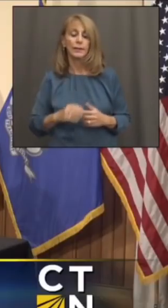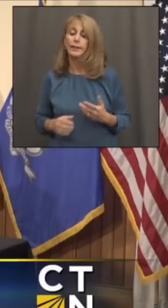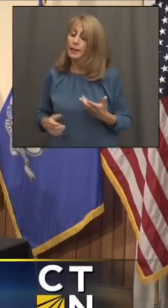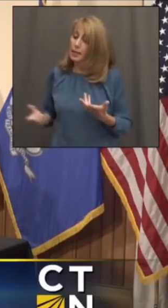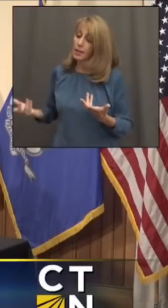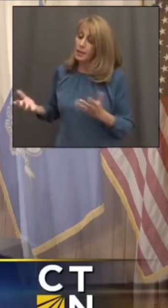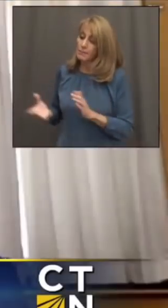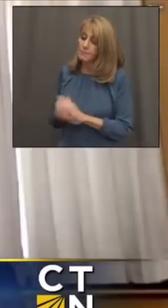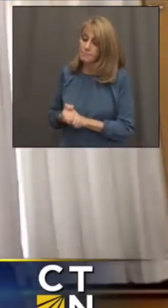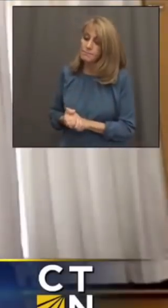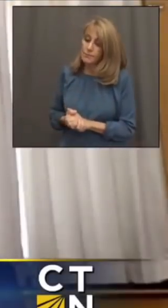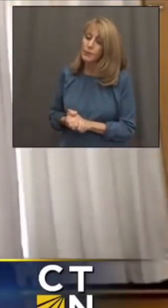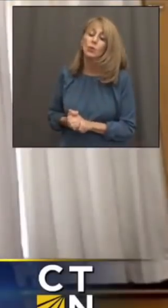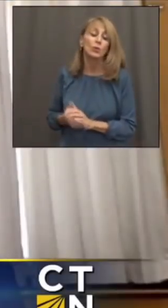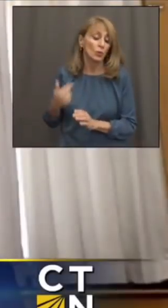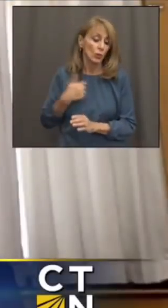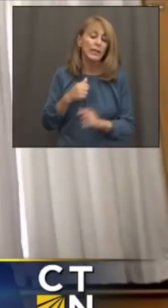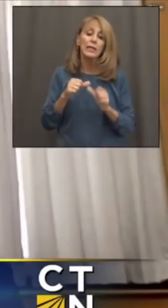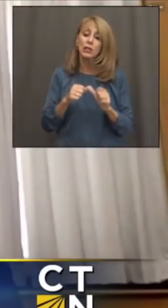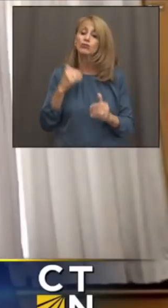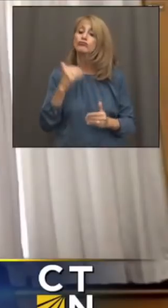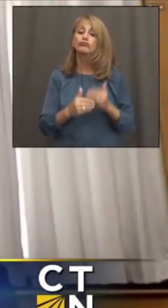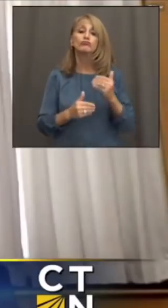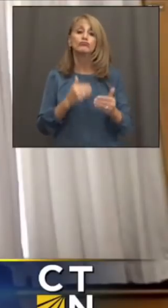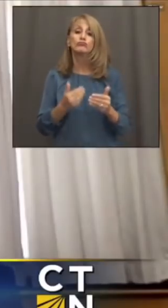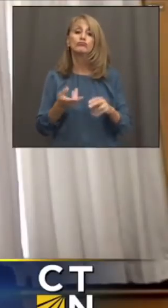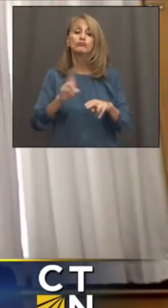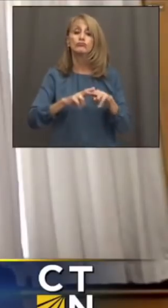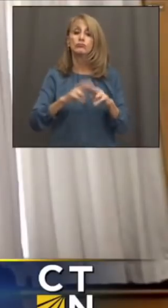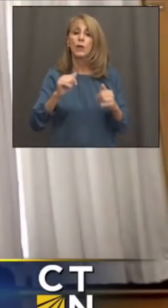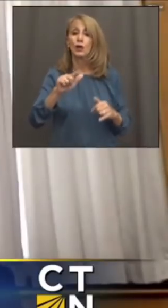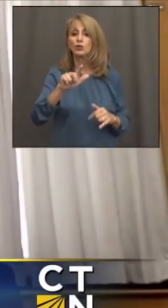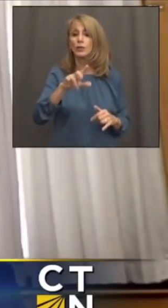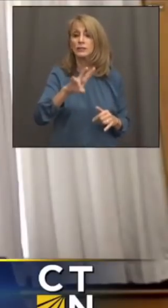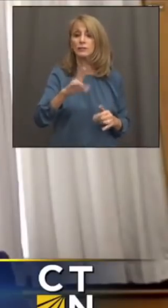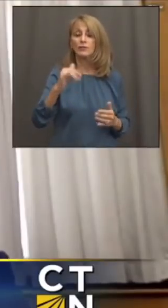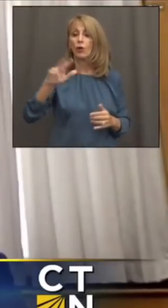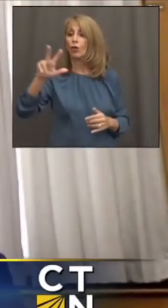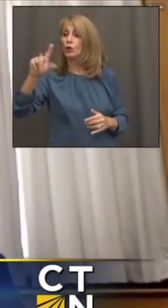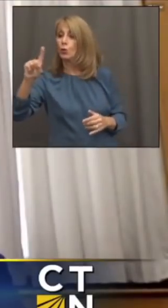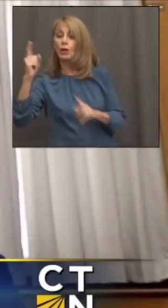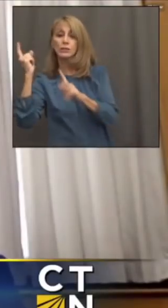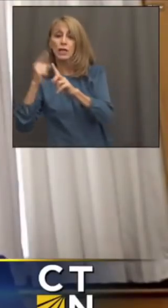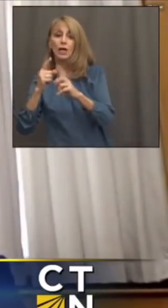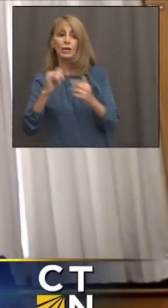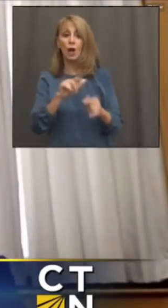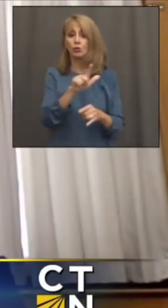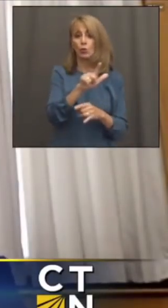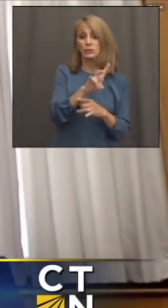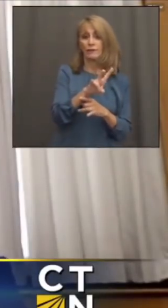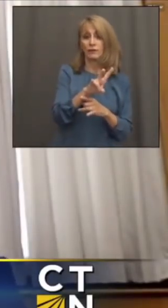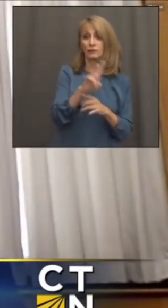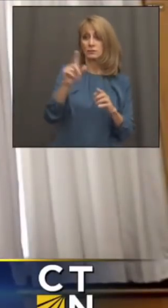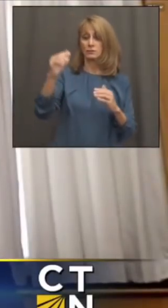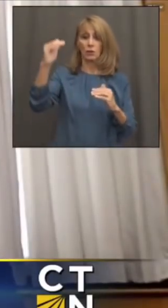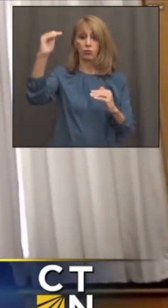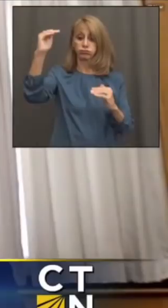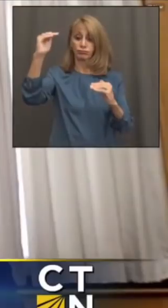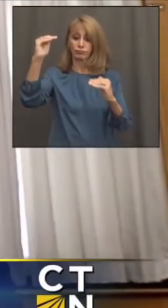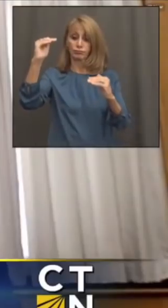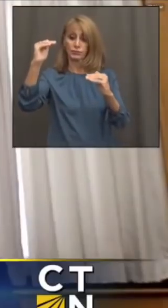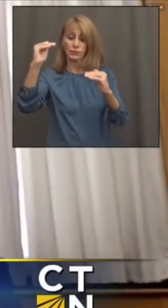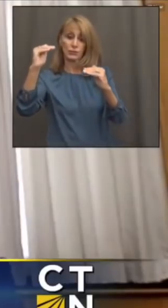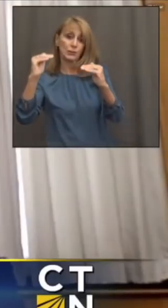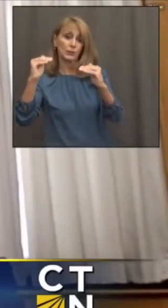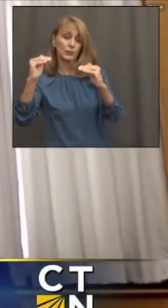Yeah, I mean, steady progress, you know, we're, we're up to 27% against the 31% target right now. Um, so the gap is narrowing.